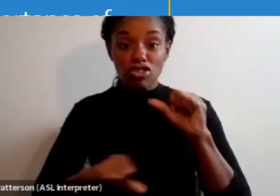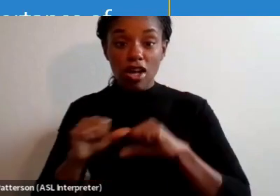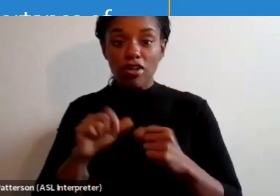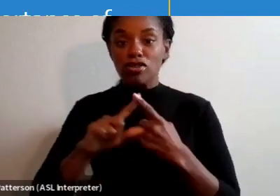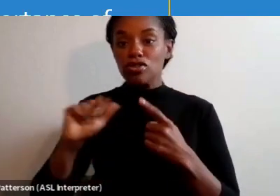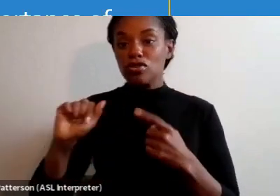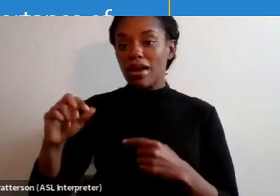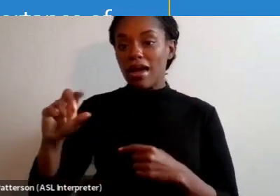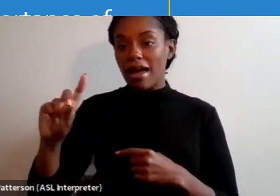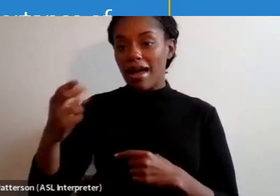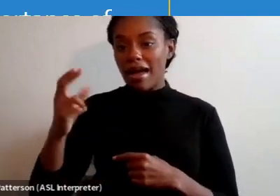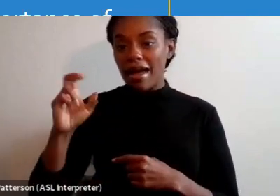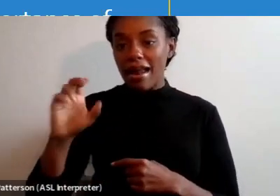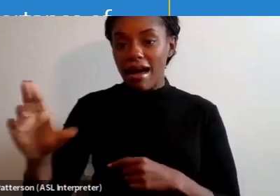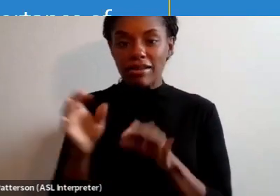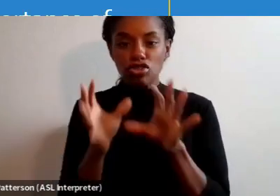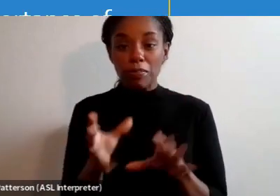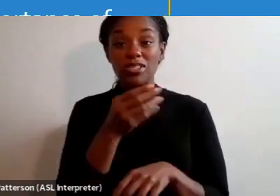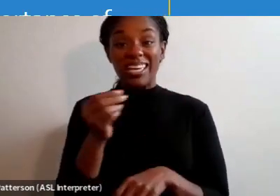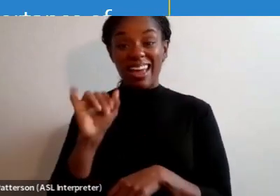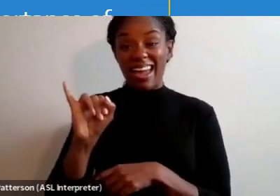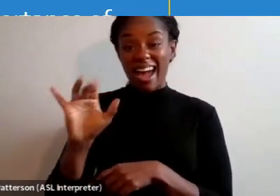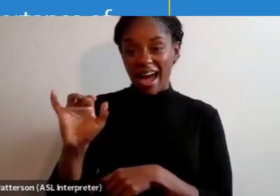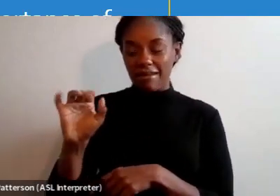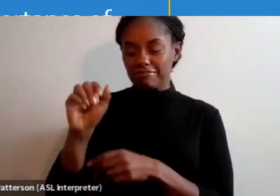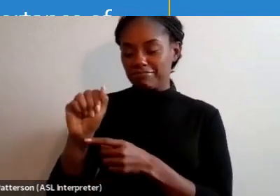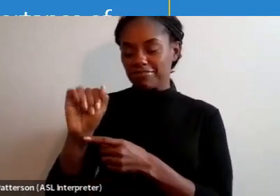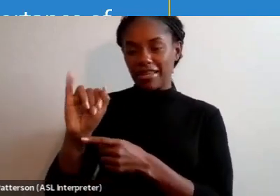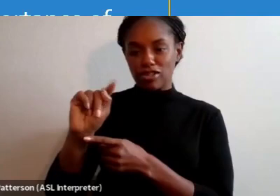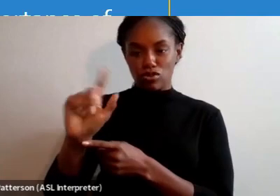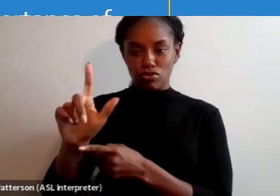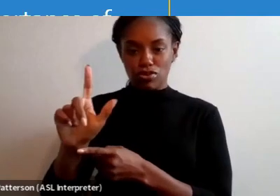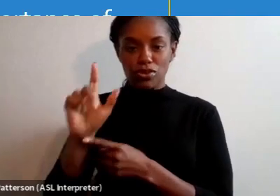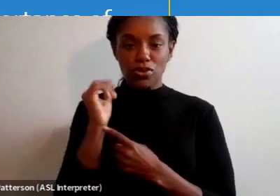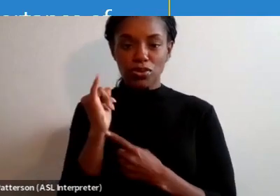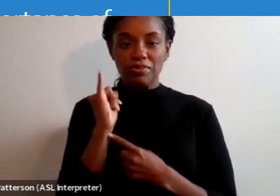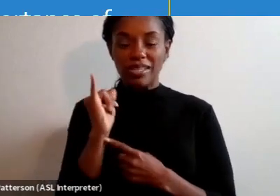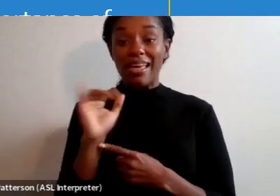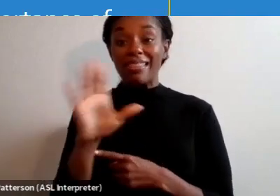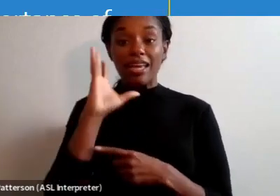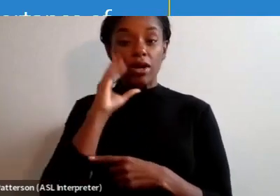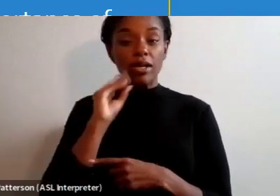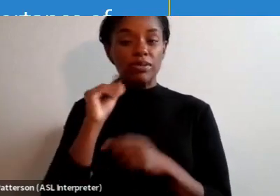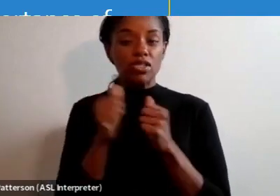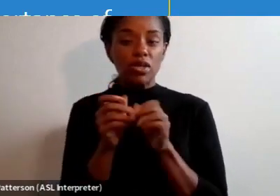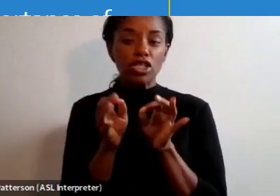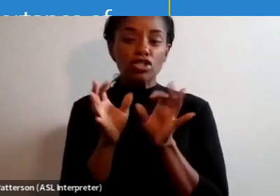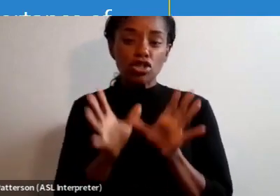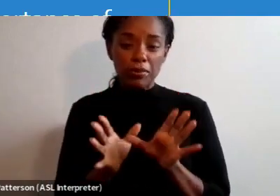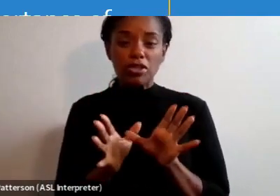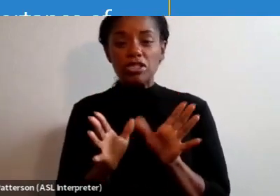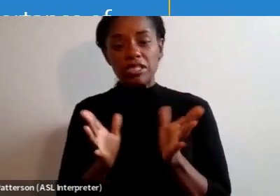and also to the AI tools that are now accessible. Their experiences with interpreters, while subjective, really can